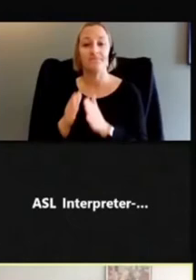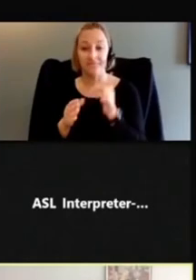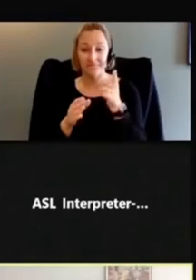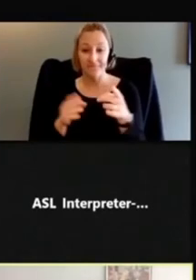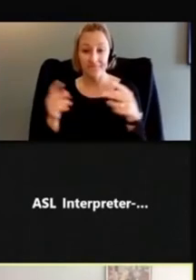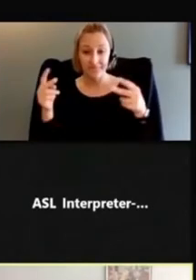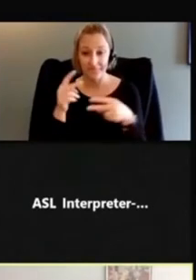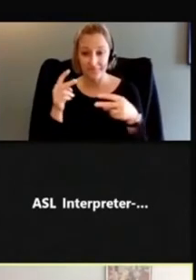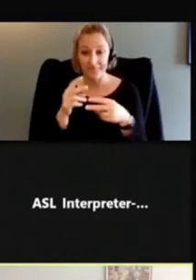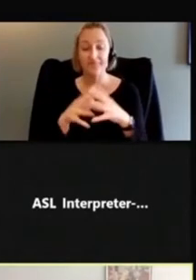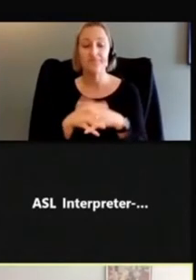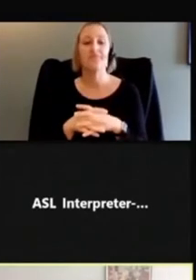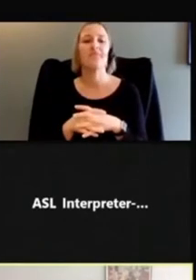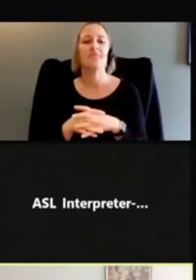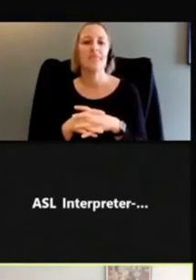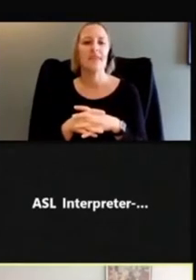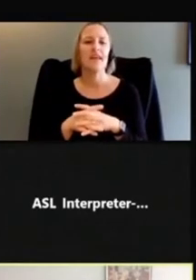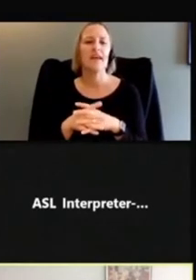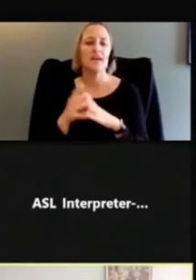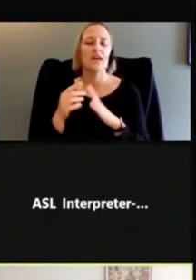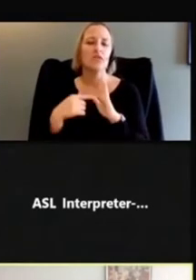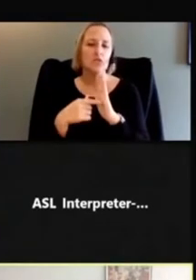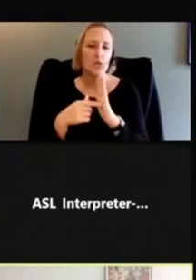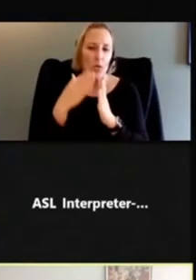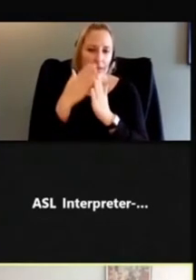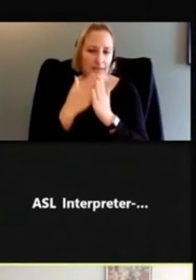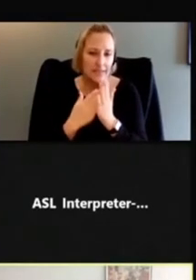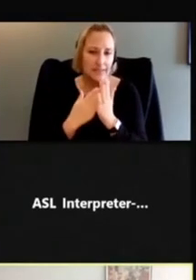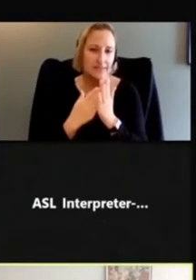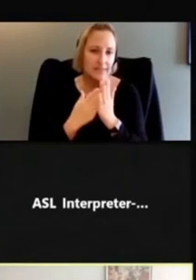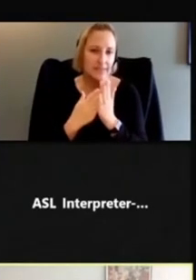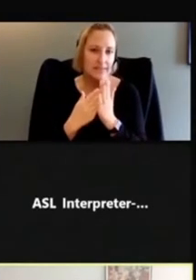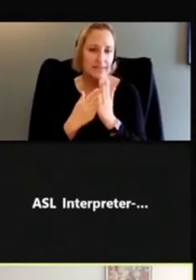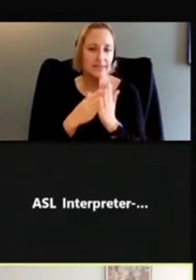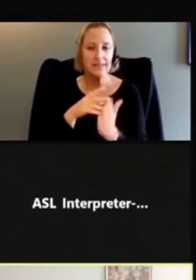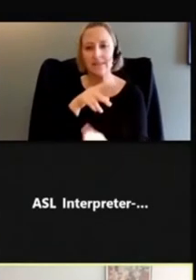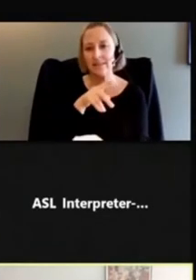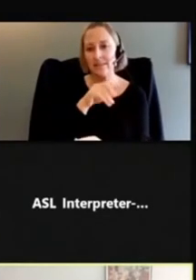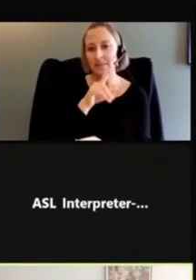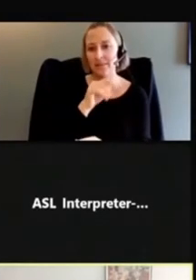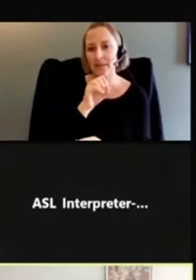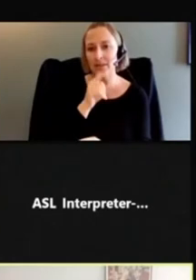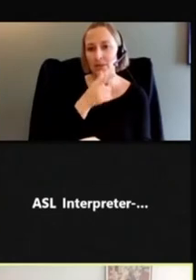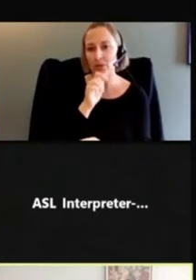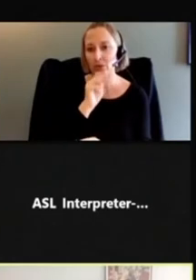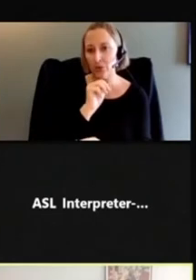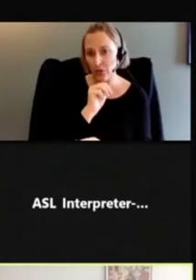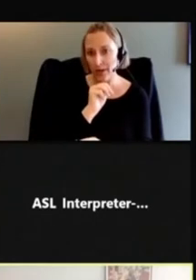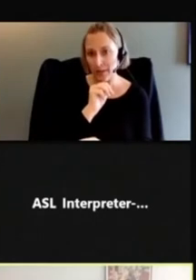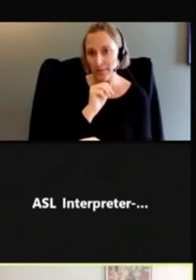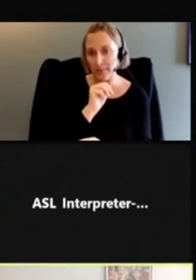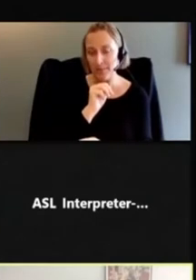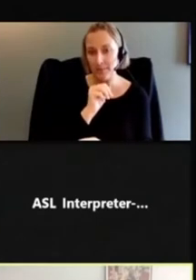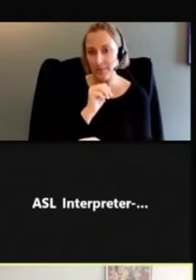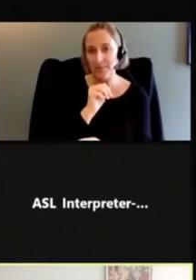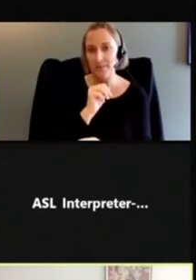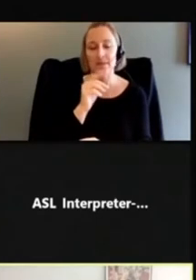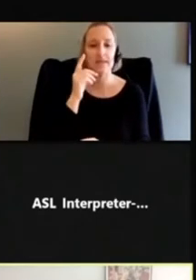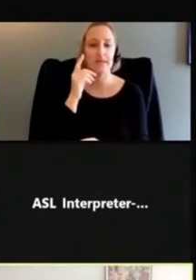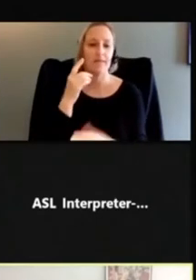we have some examples of pictograms in action in health communication.